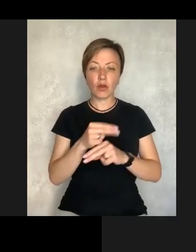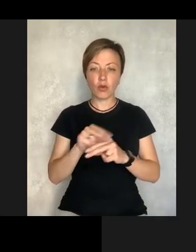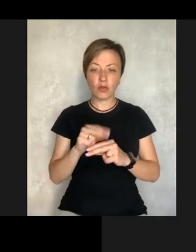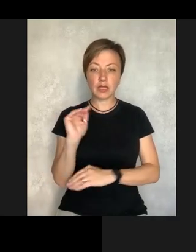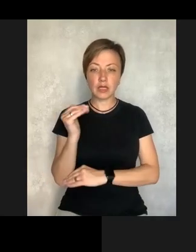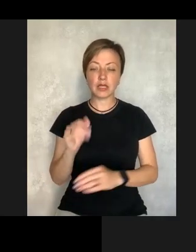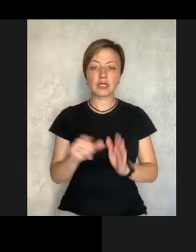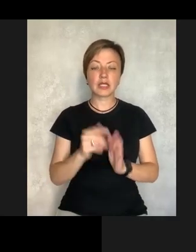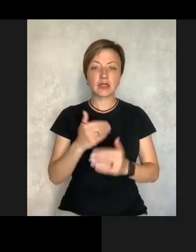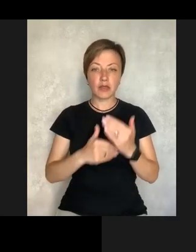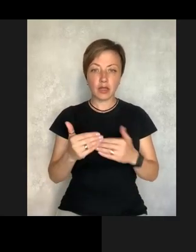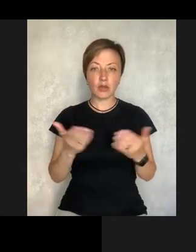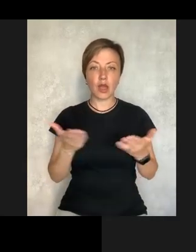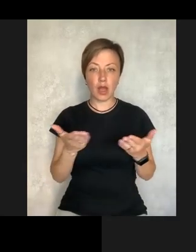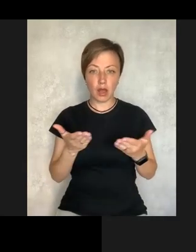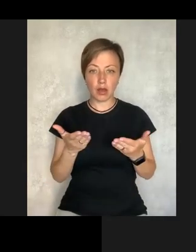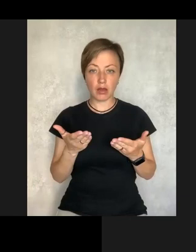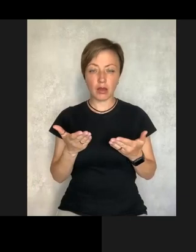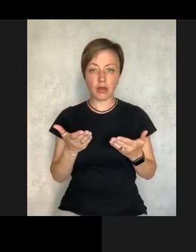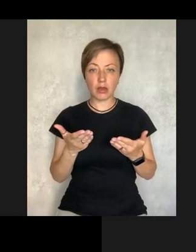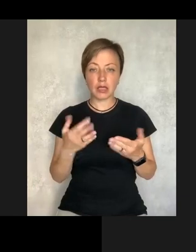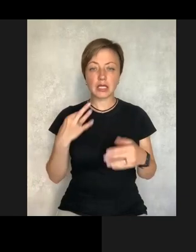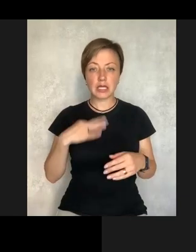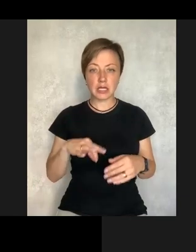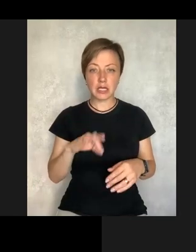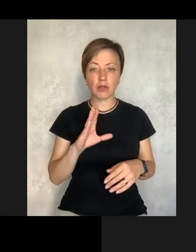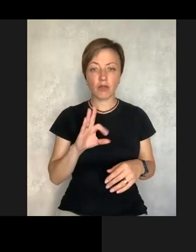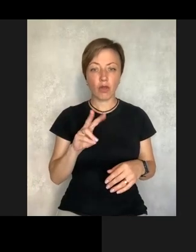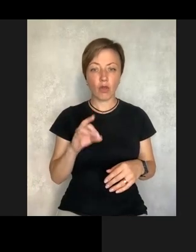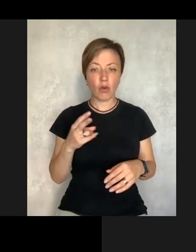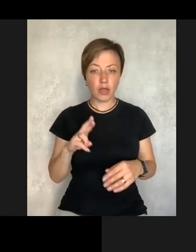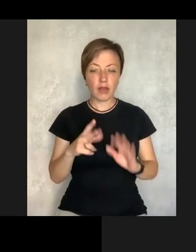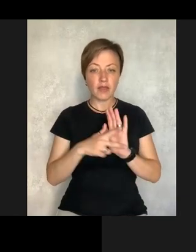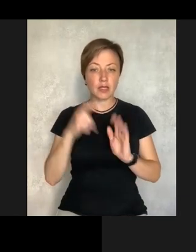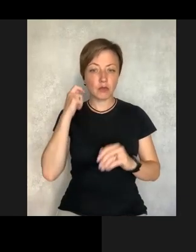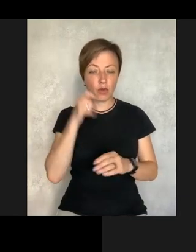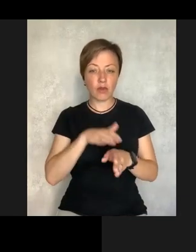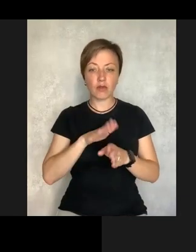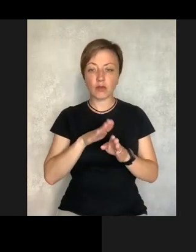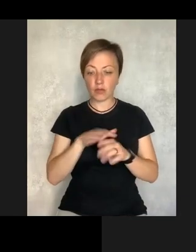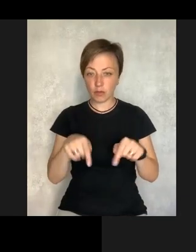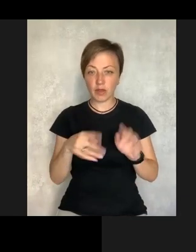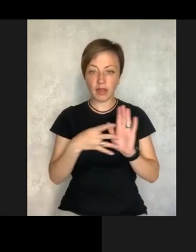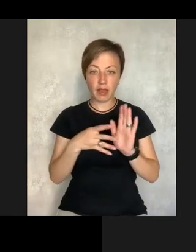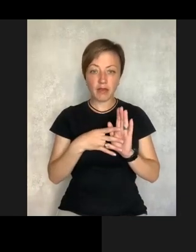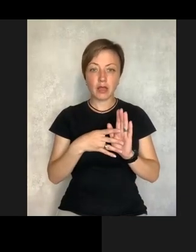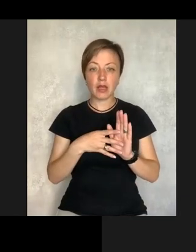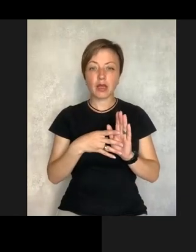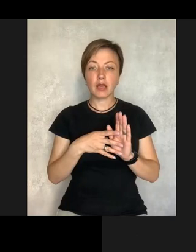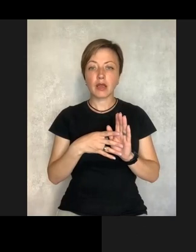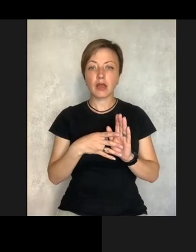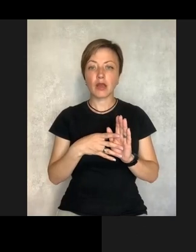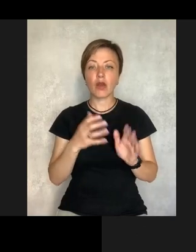I'm raising a child with a disability. My son, Volodya, he's eight. He's going to be